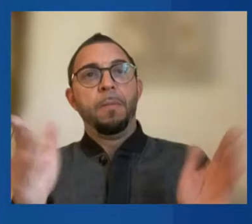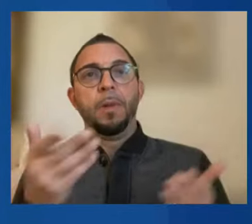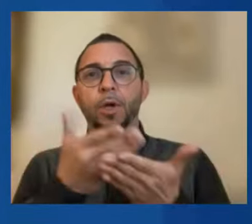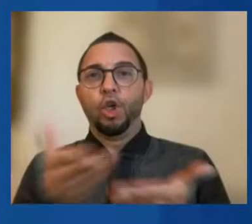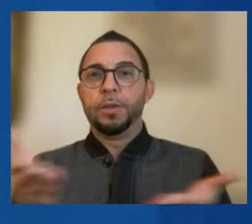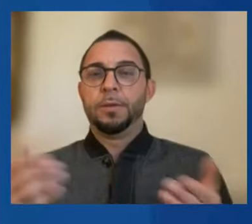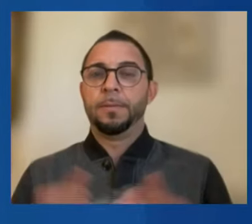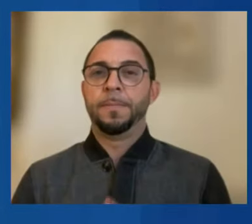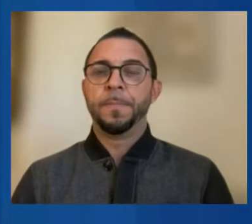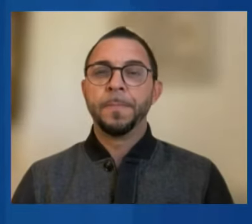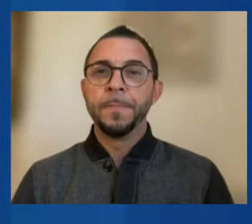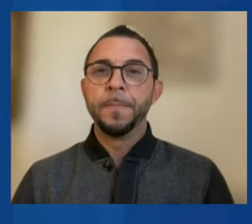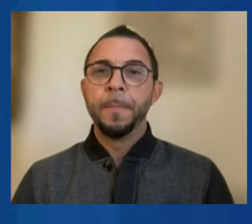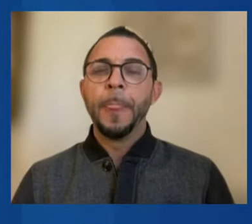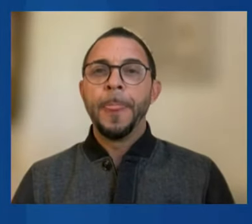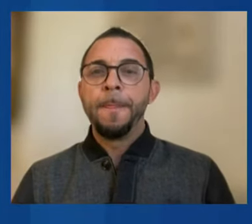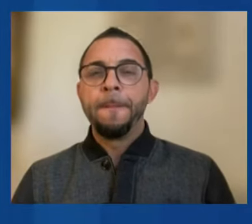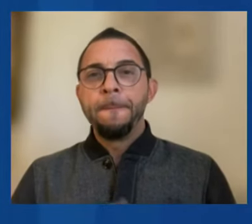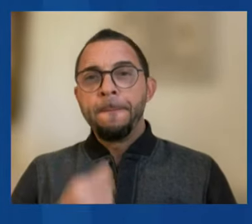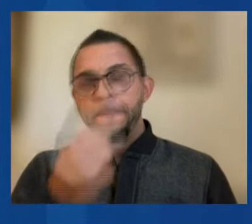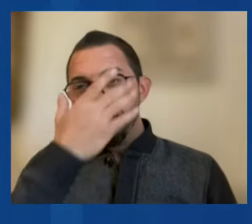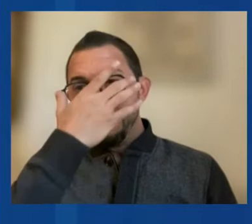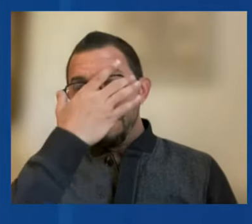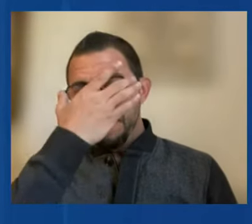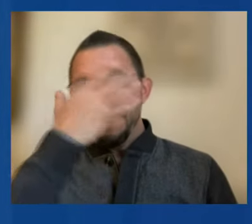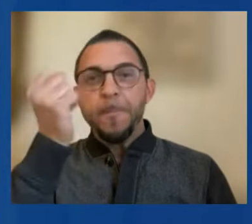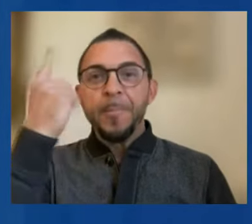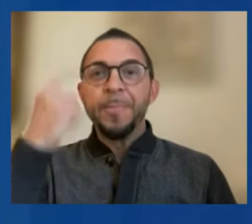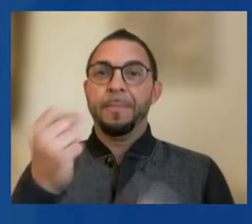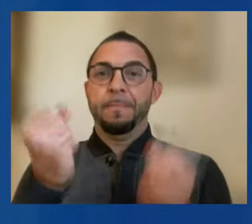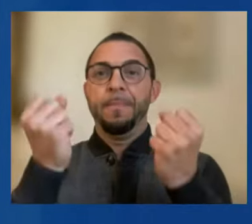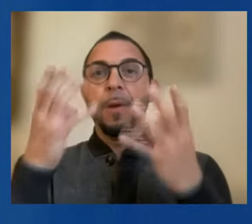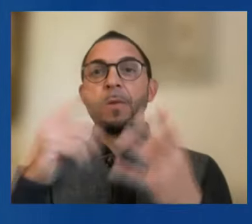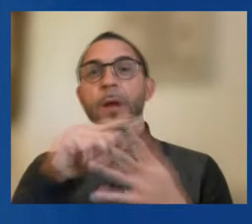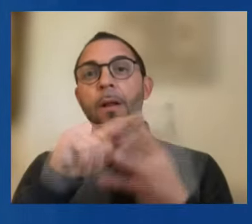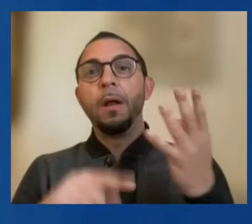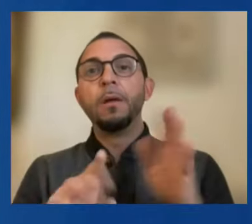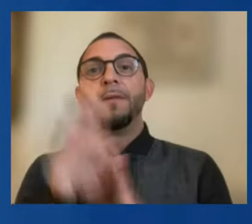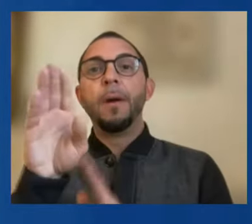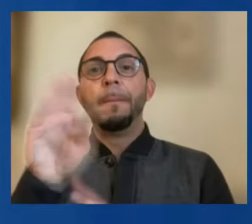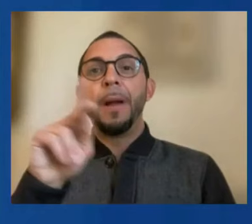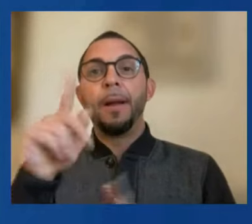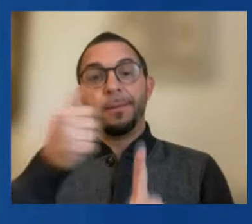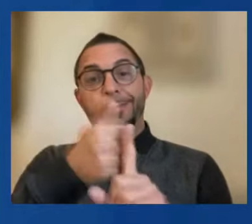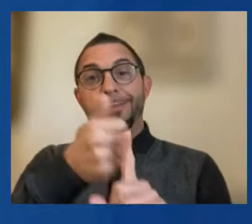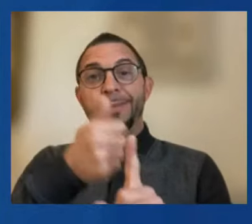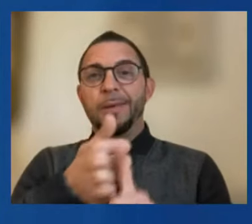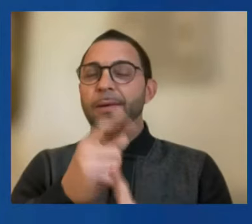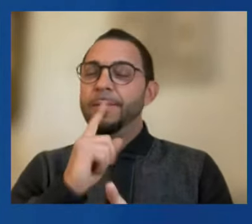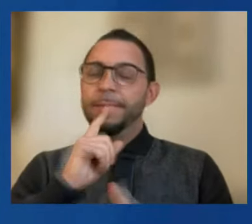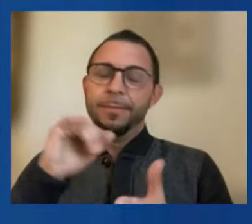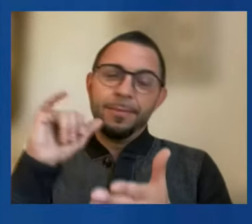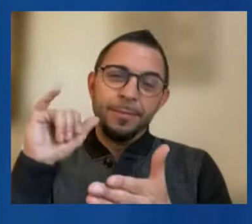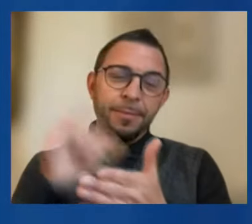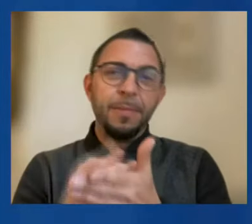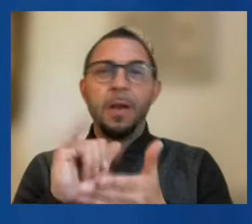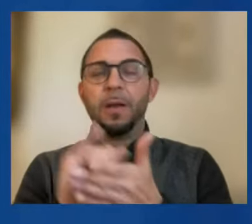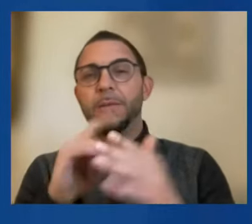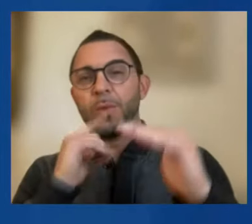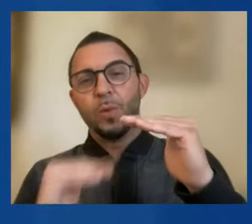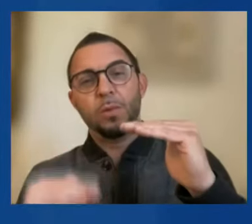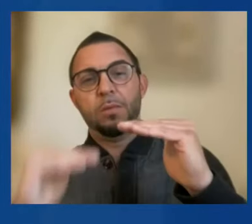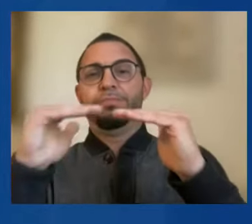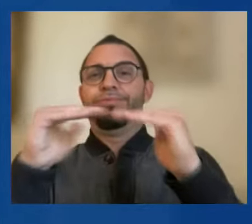However, the multilateral development banks alone will never meet the scale of financing needed.